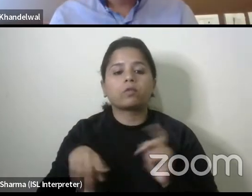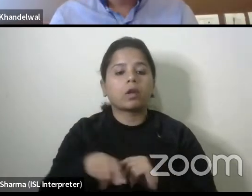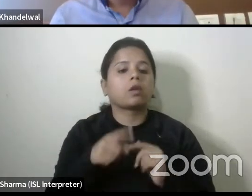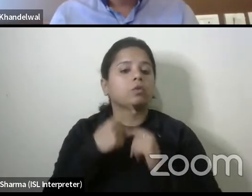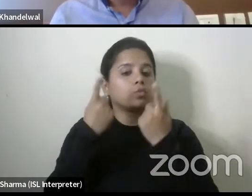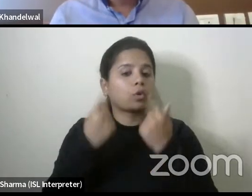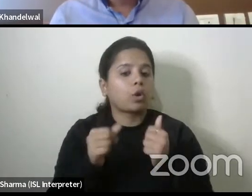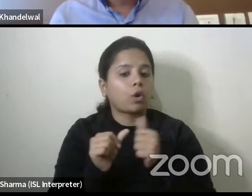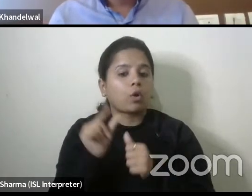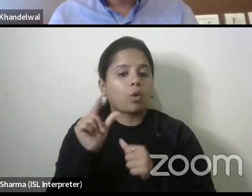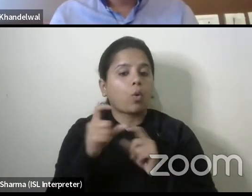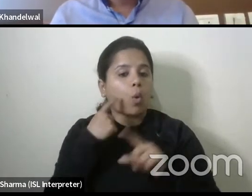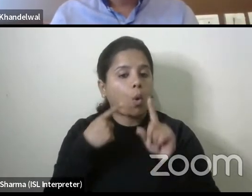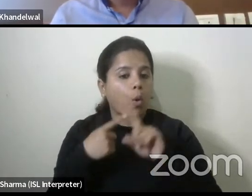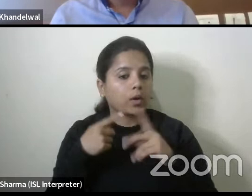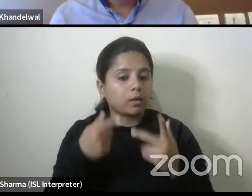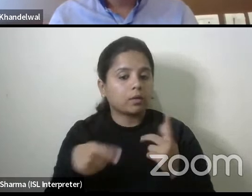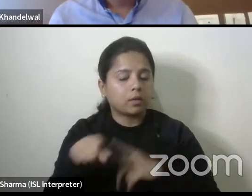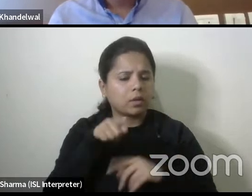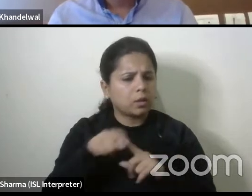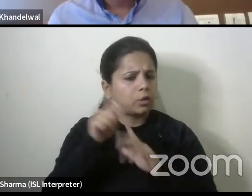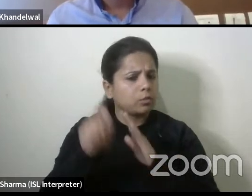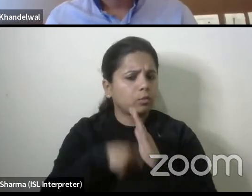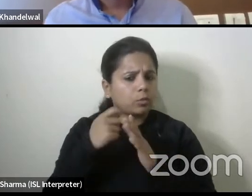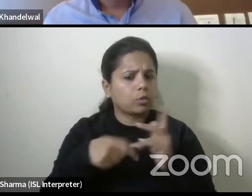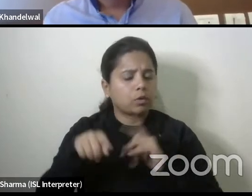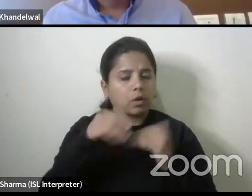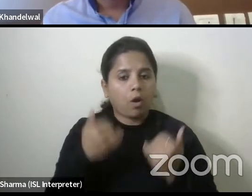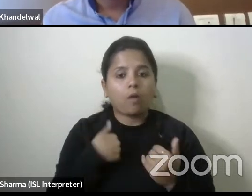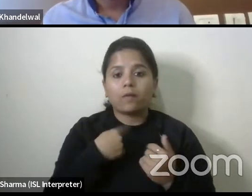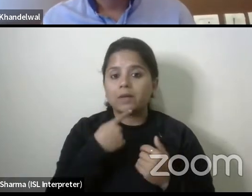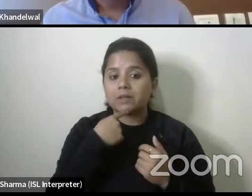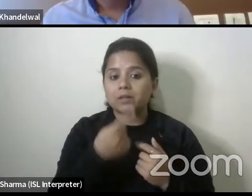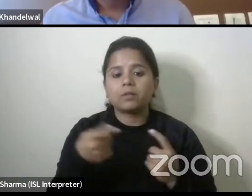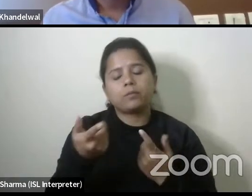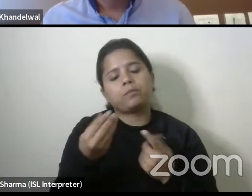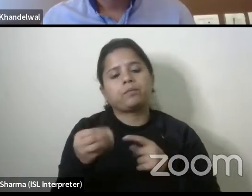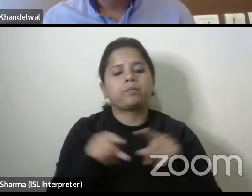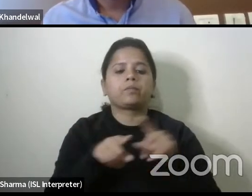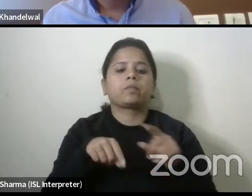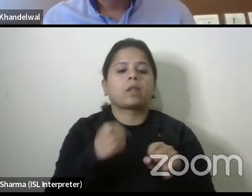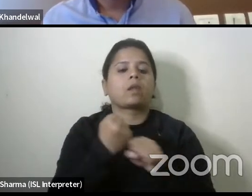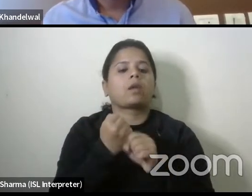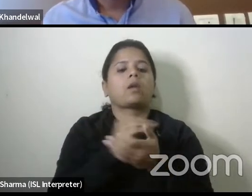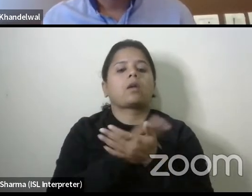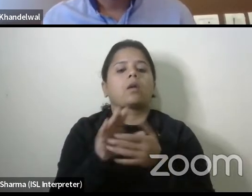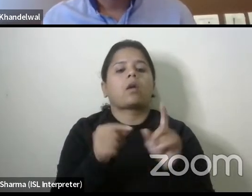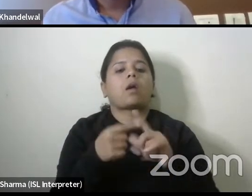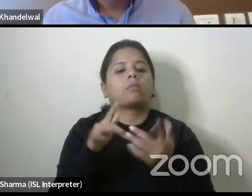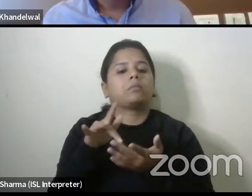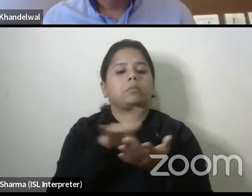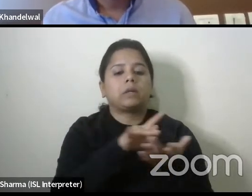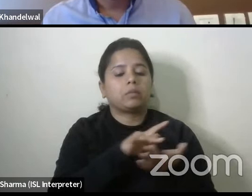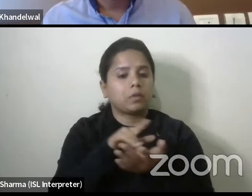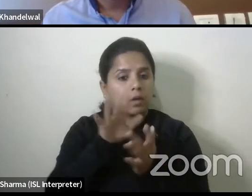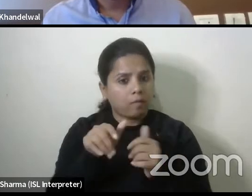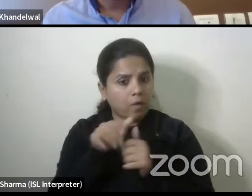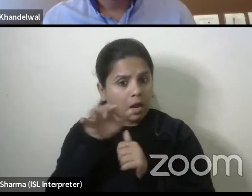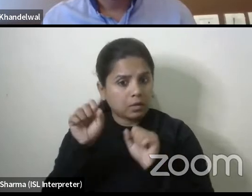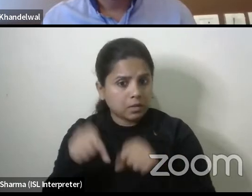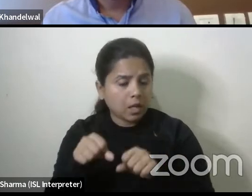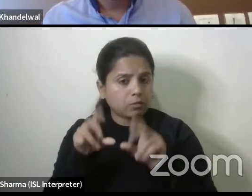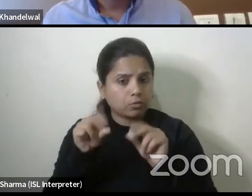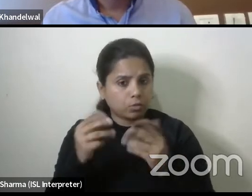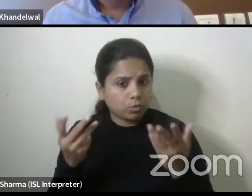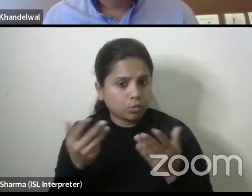uh this particular uh project which we are considering you know let's say a guard area whether it is uh accessible or not